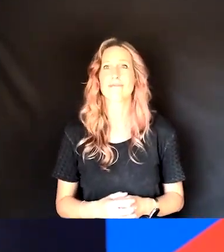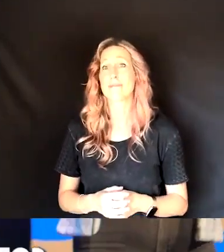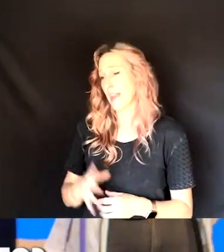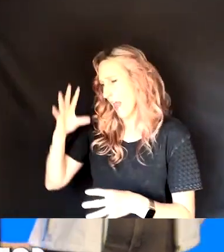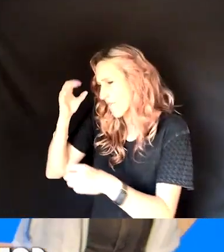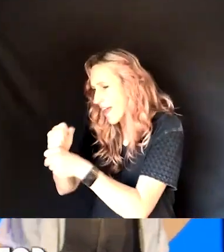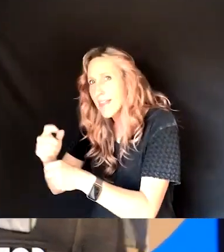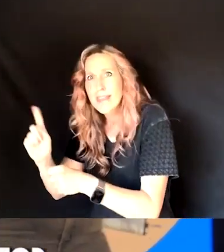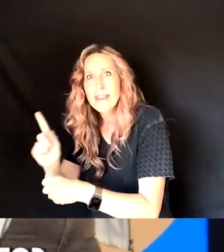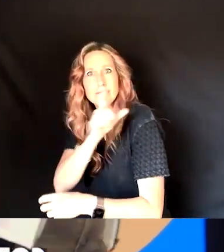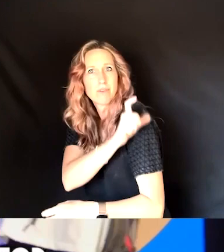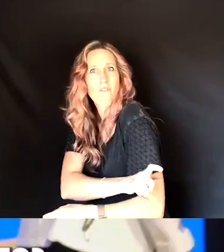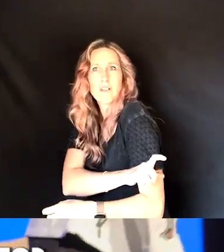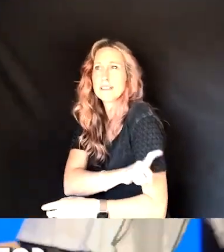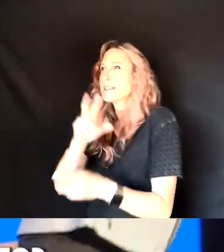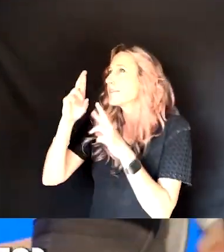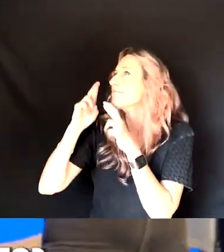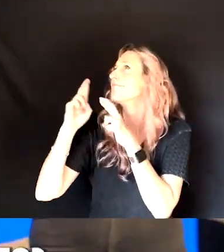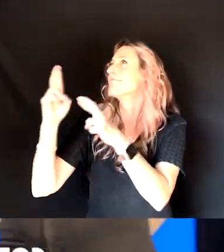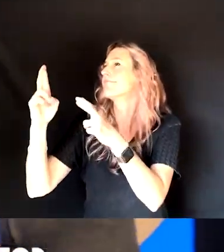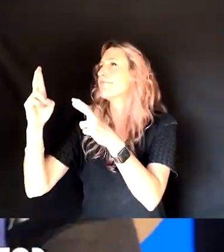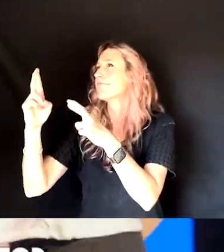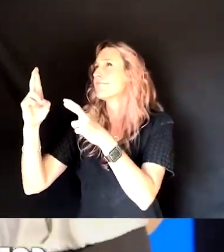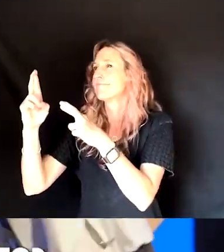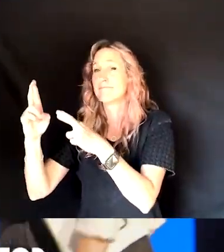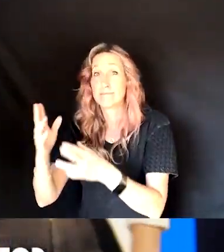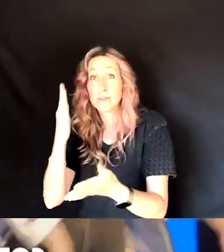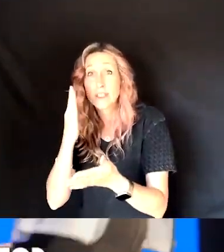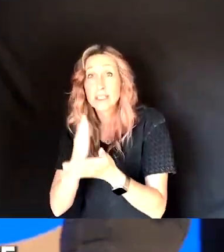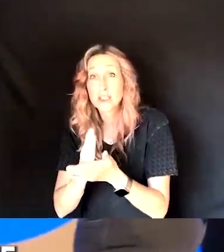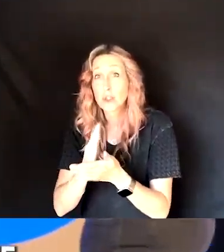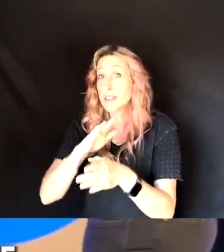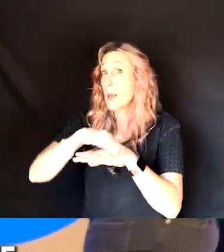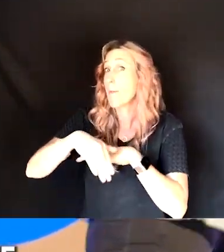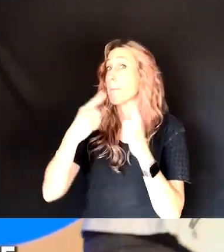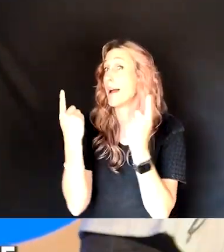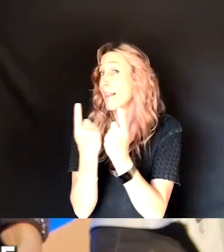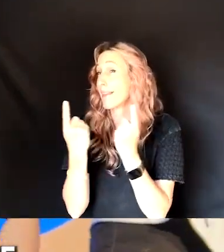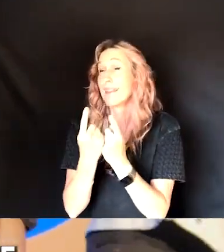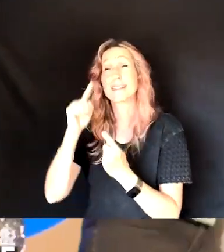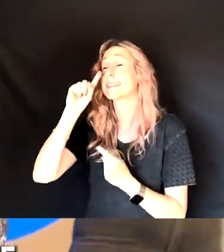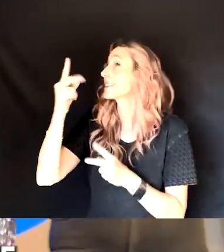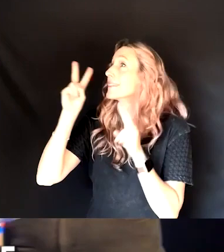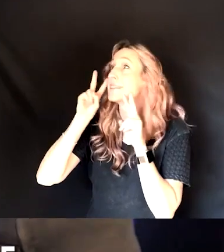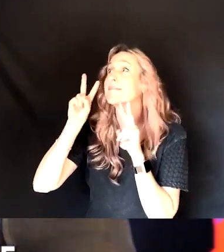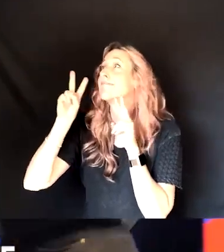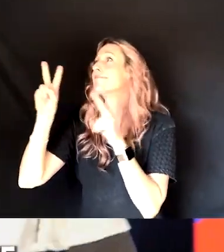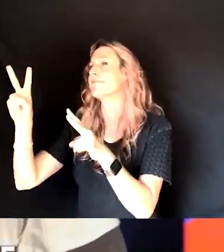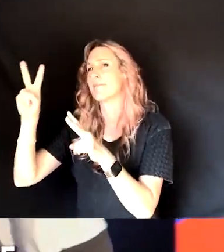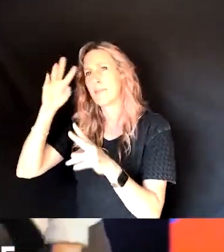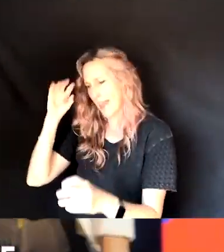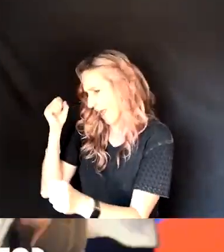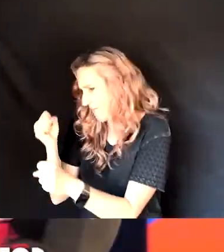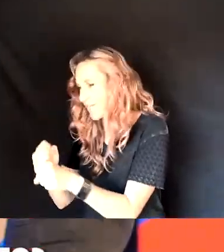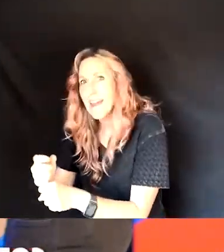Now faith is confidence in what we hope for and assurance about what we do not